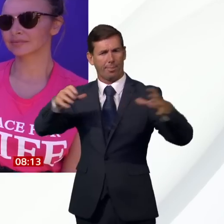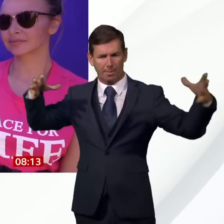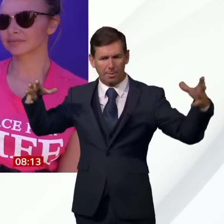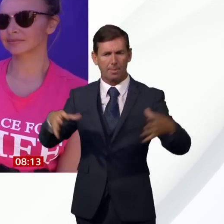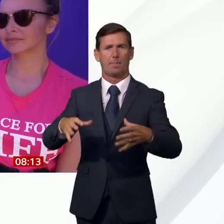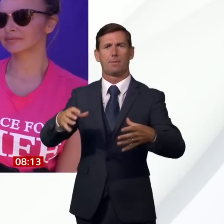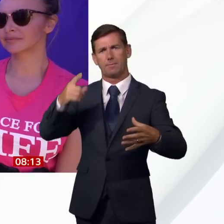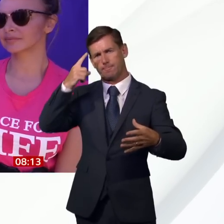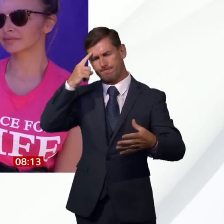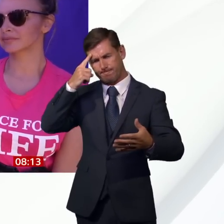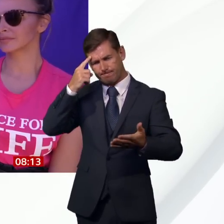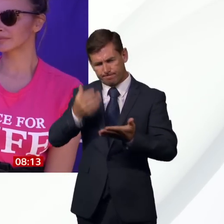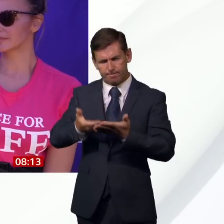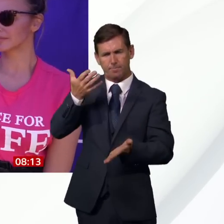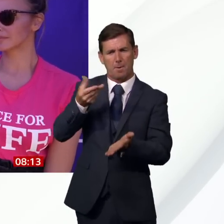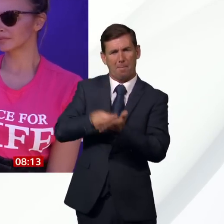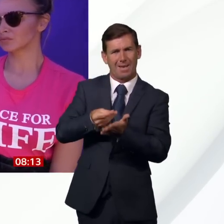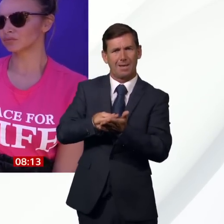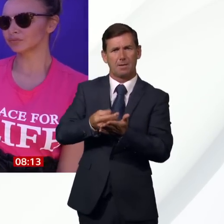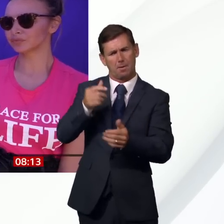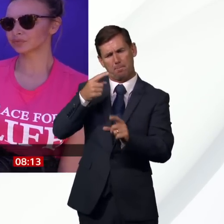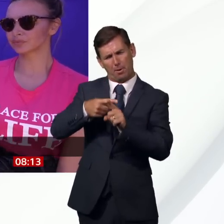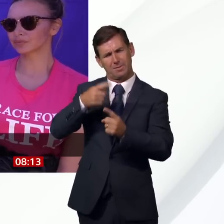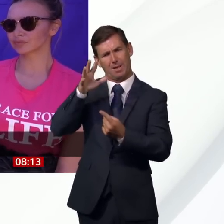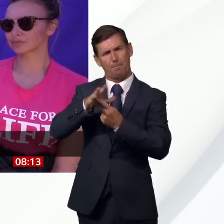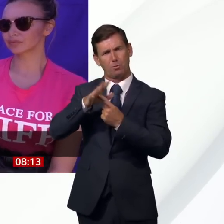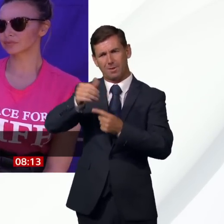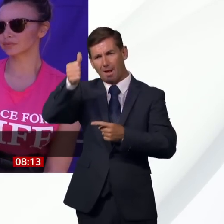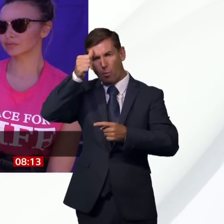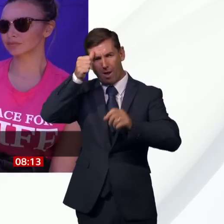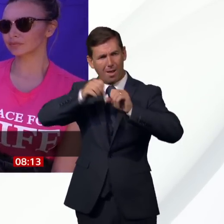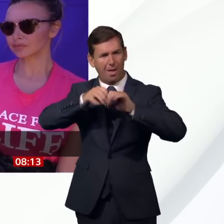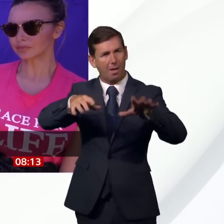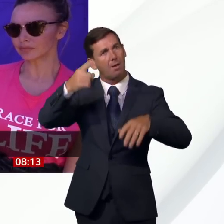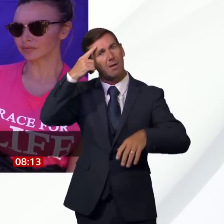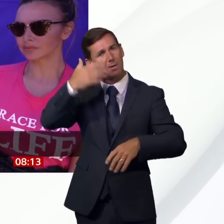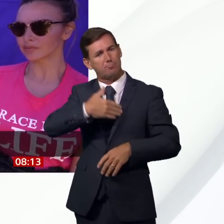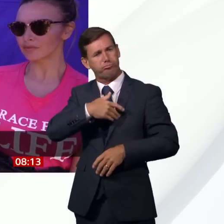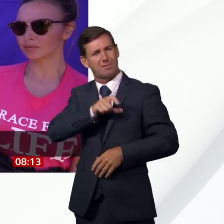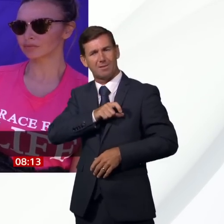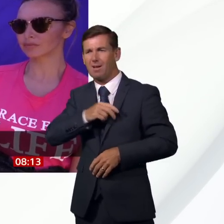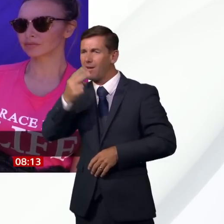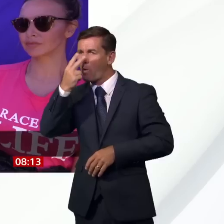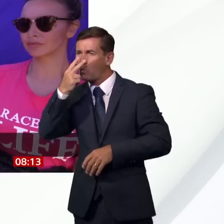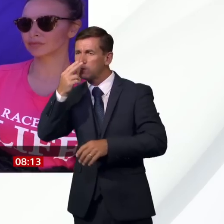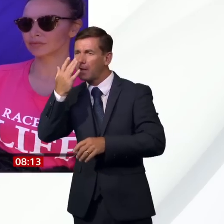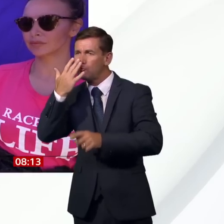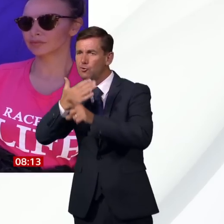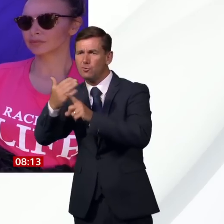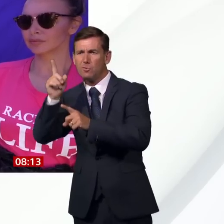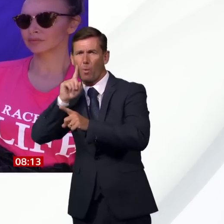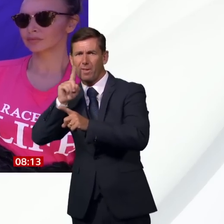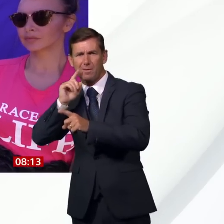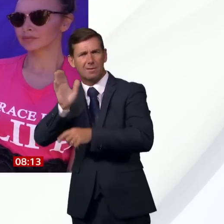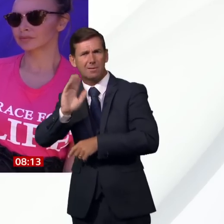know, so. And also to like raise awareness to that misconception of it's not just older women now. It's not older women who need to